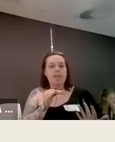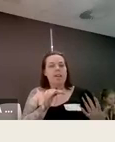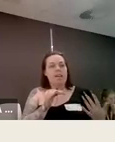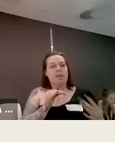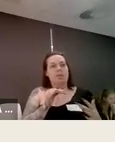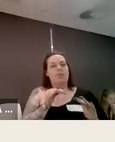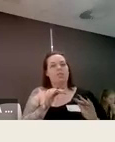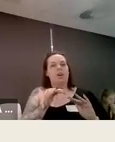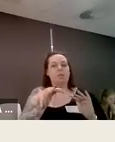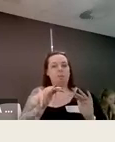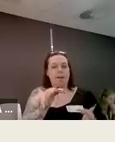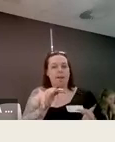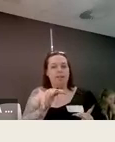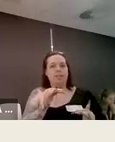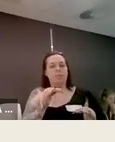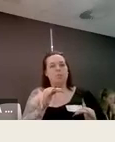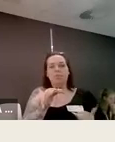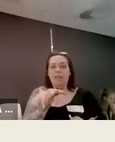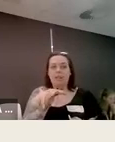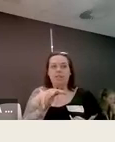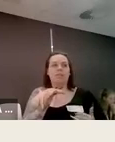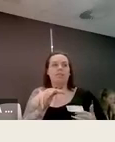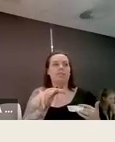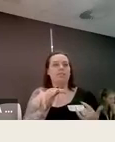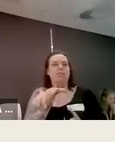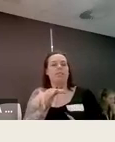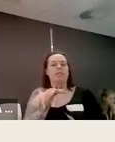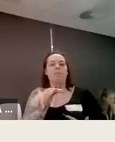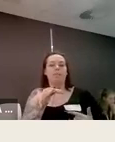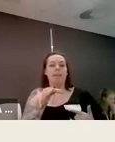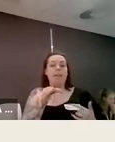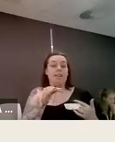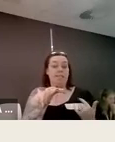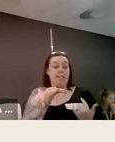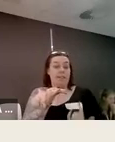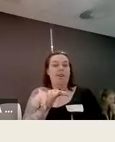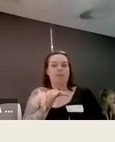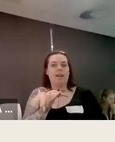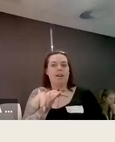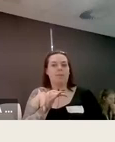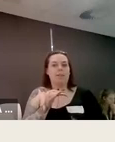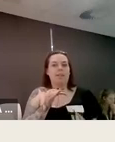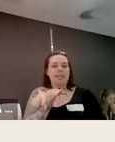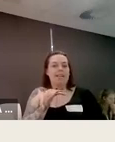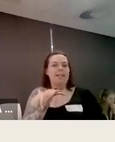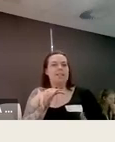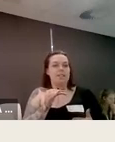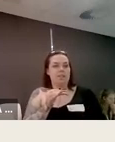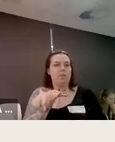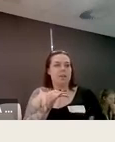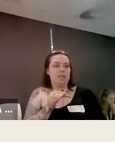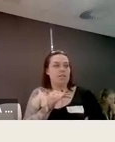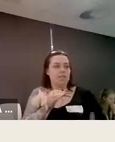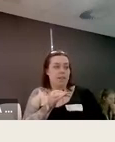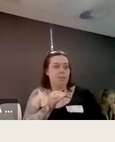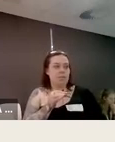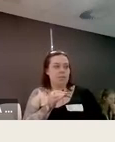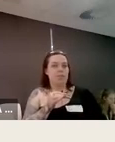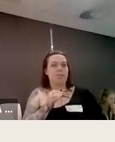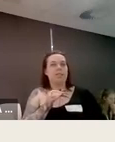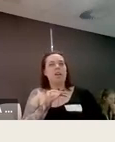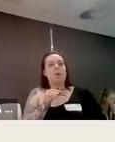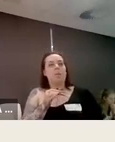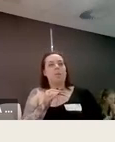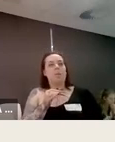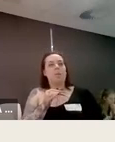institutions in order to alter practices procedures systems stereotypes that could lead to the discrimination of